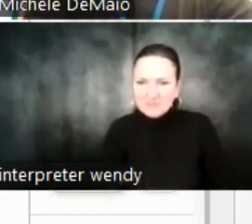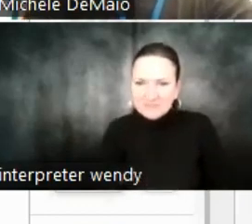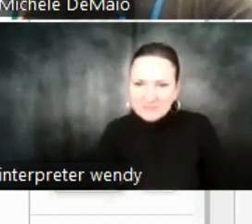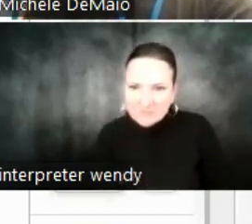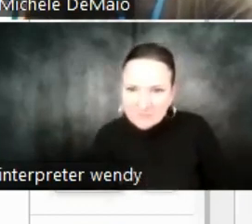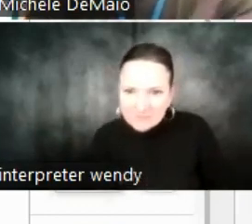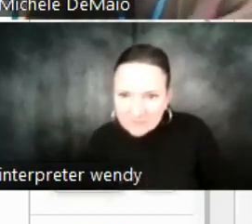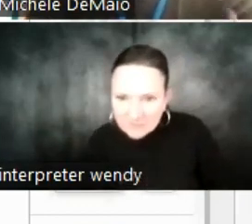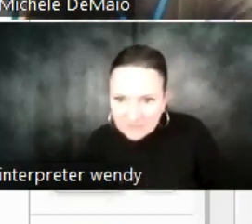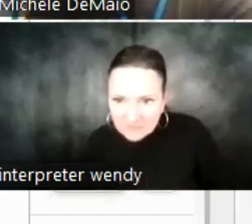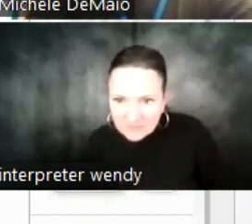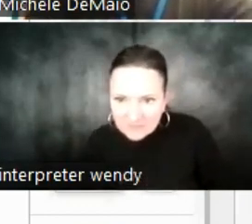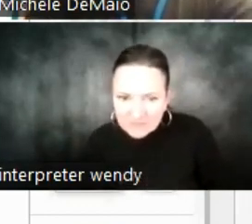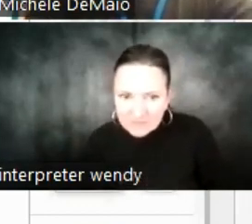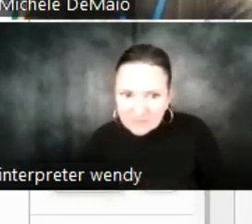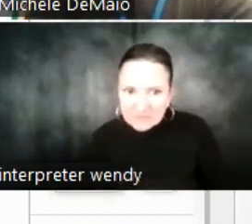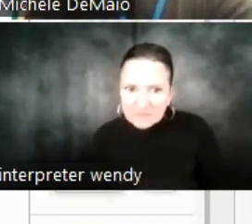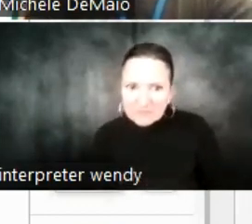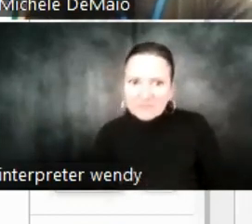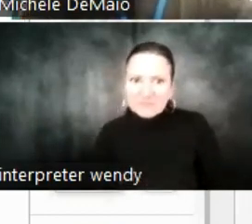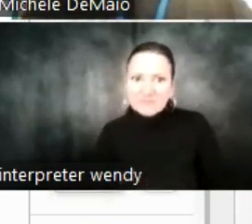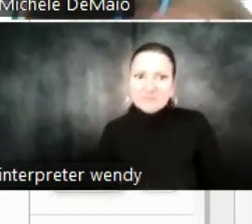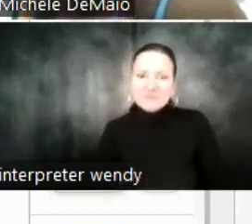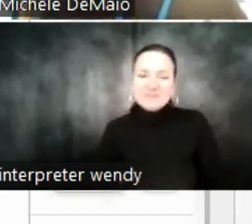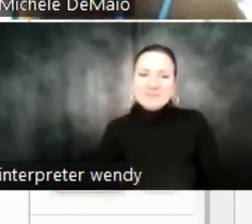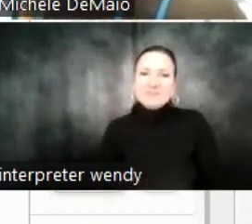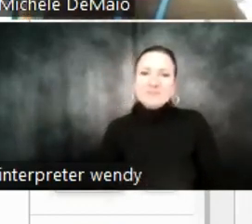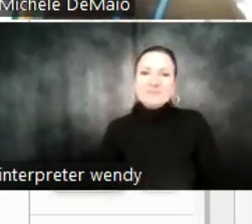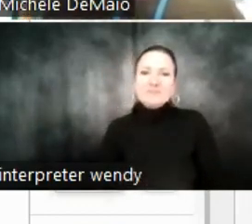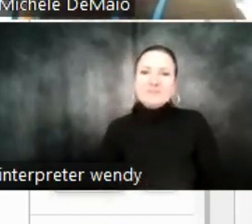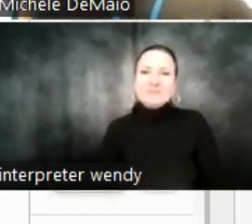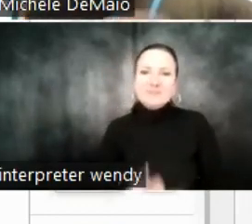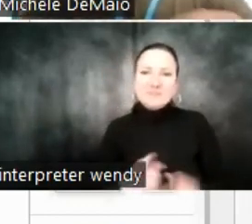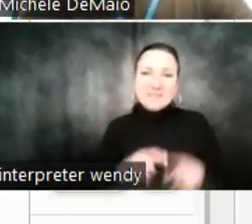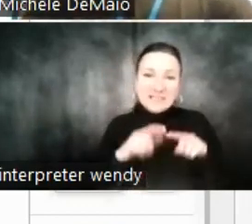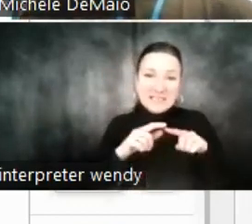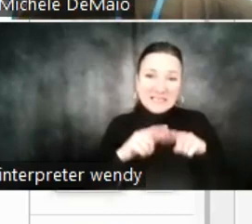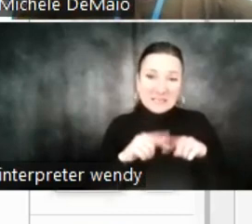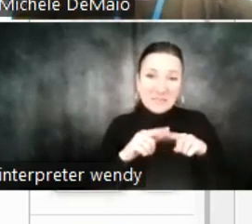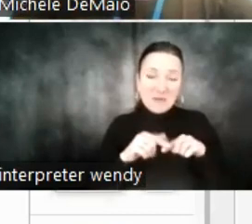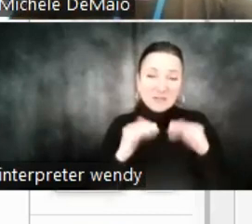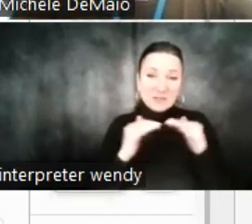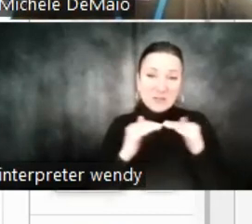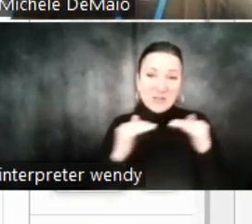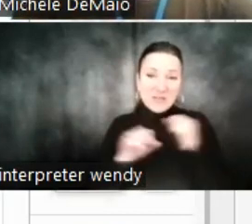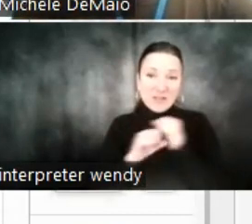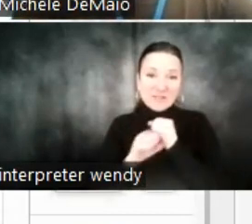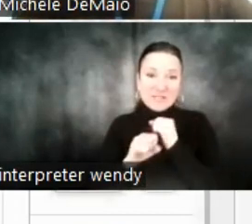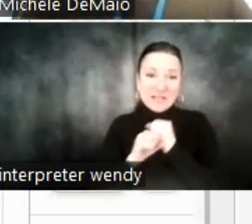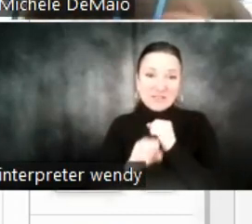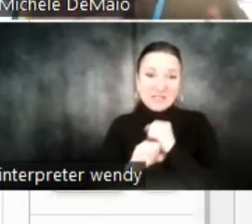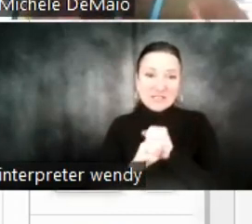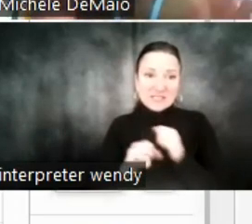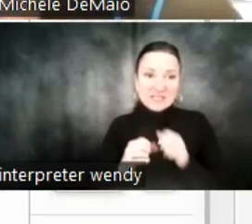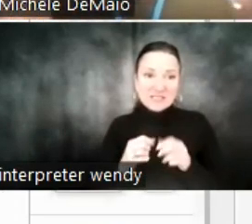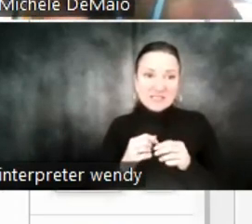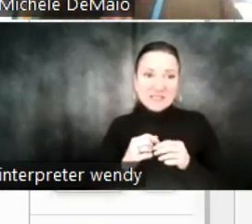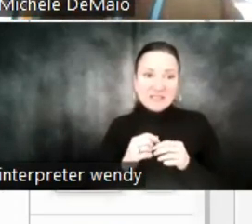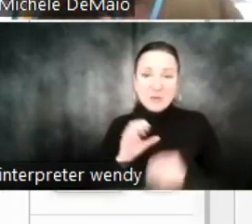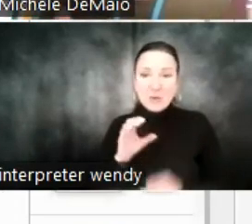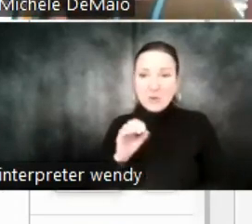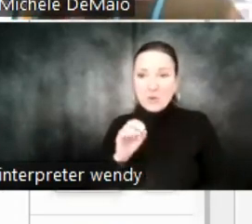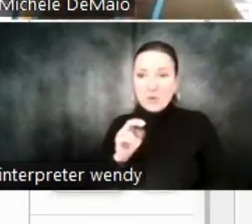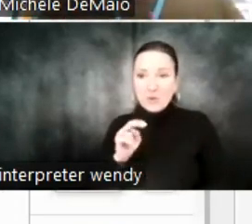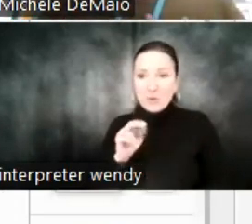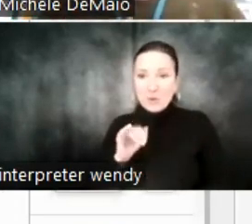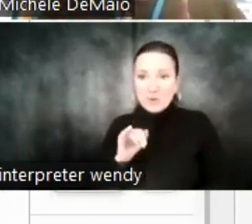Well, I mean, once again, that depends on if the advertiser is more leading to advertising or not. Because more often than not, for Uni, they're like, we got